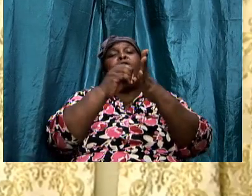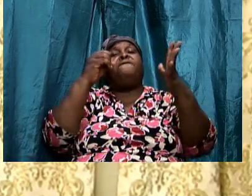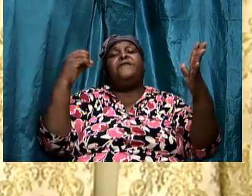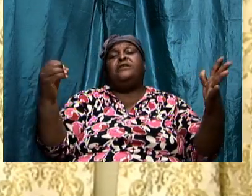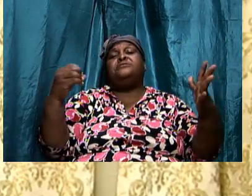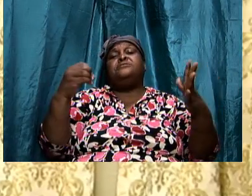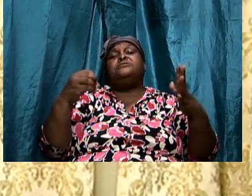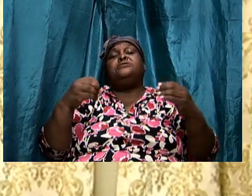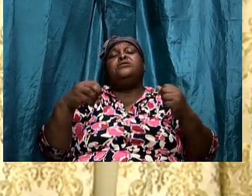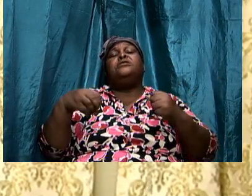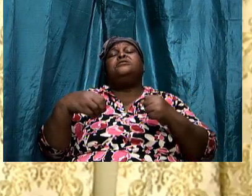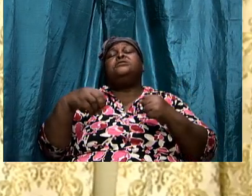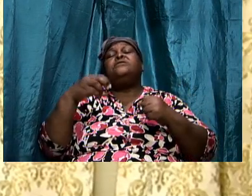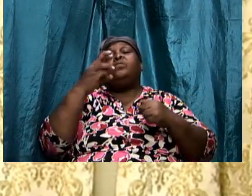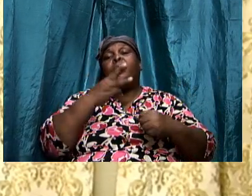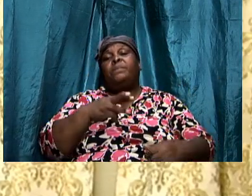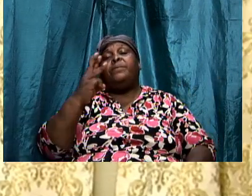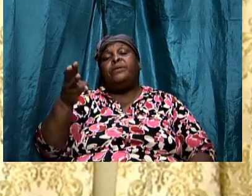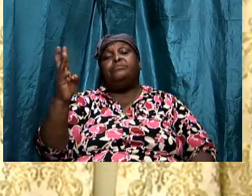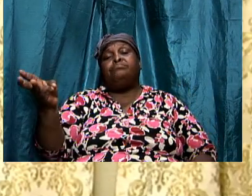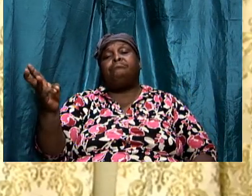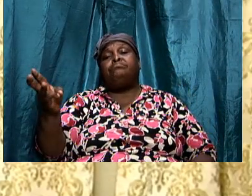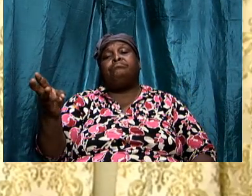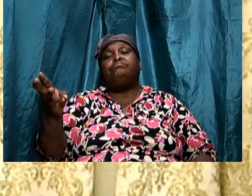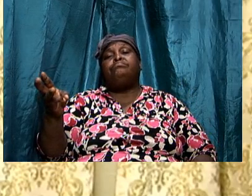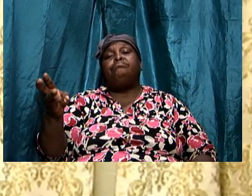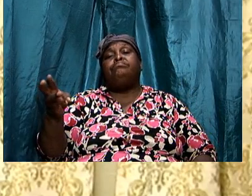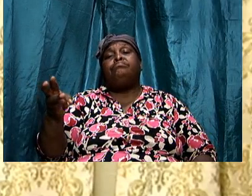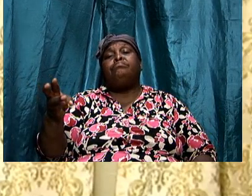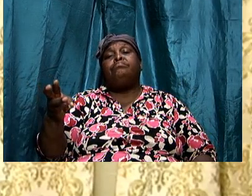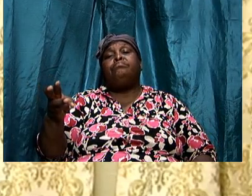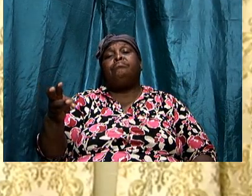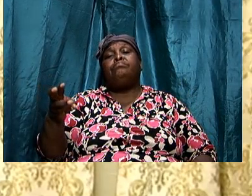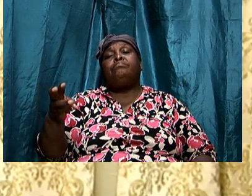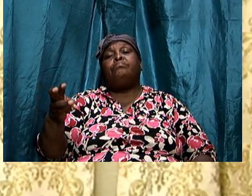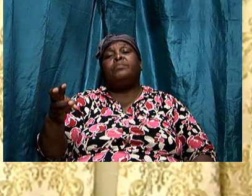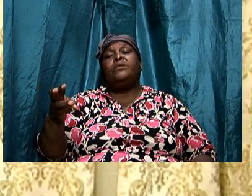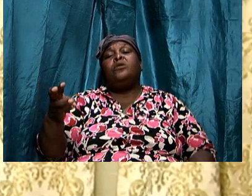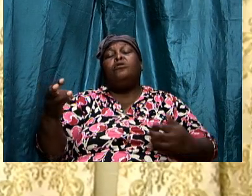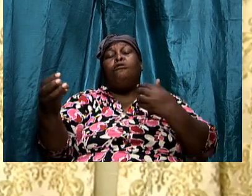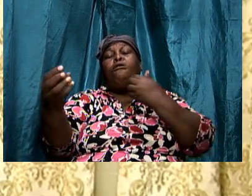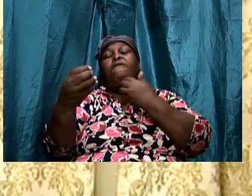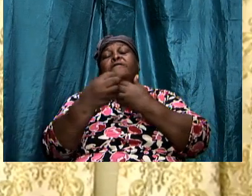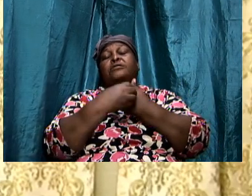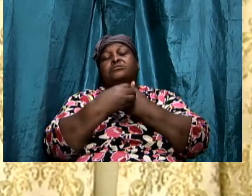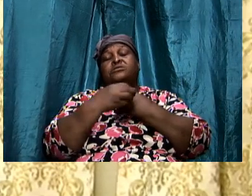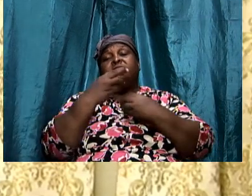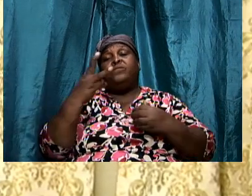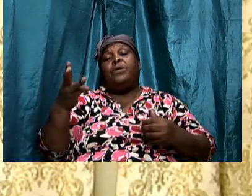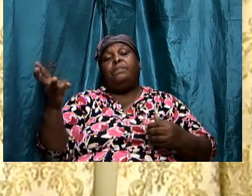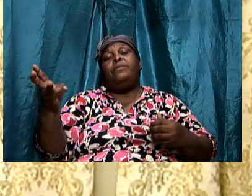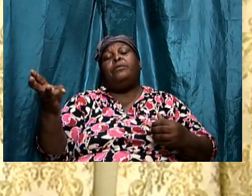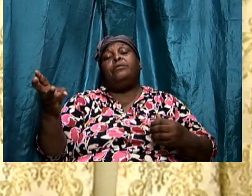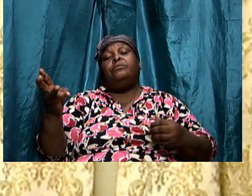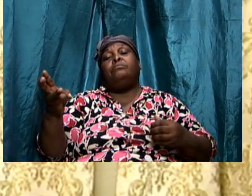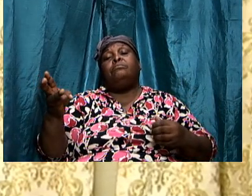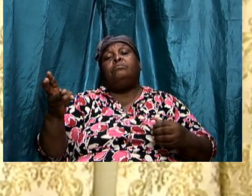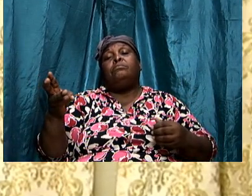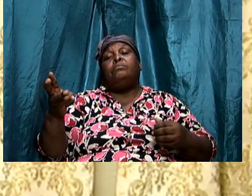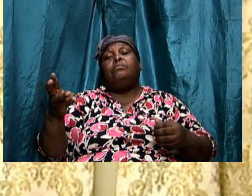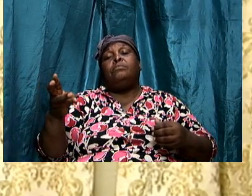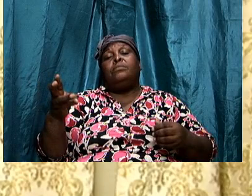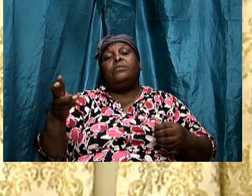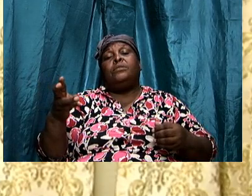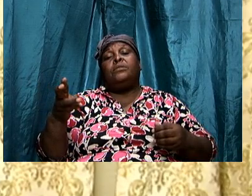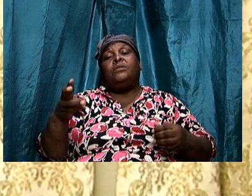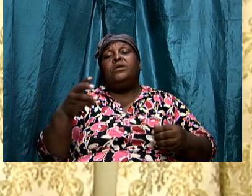is the sword. And if we don't have the sword, how can we be victorious in battle? I have